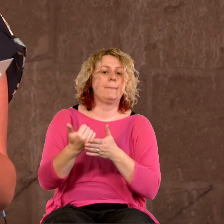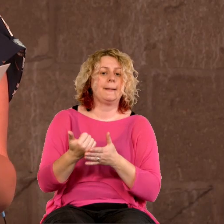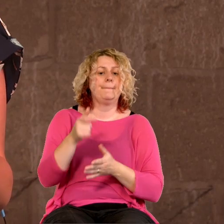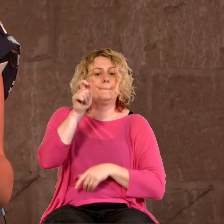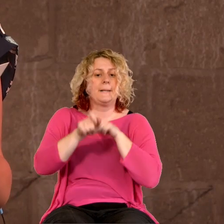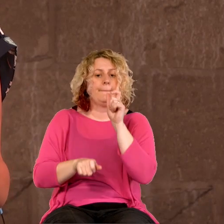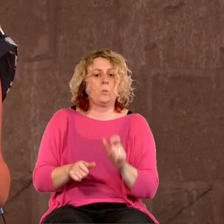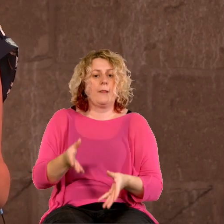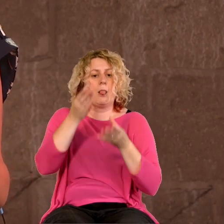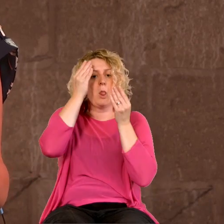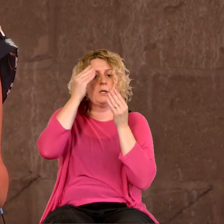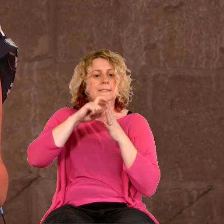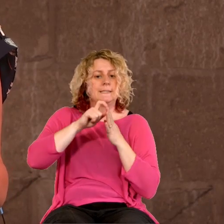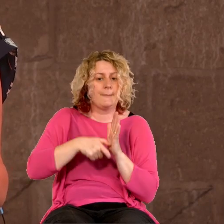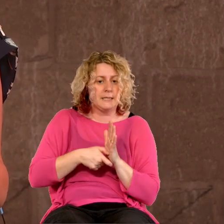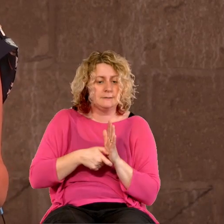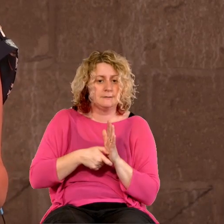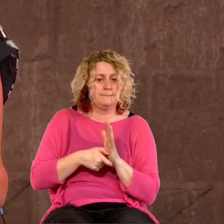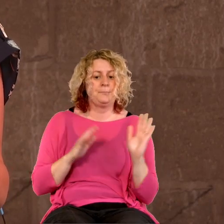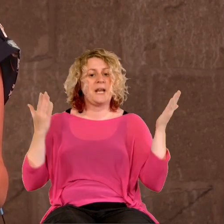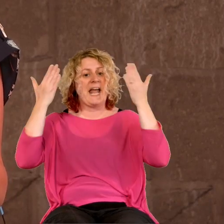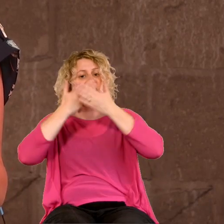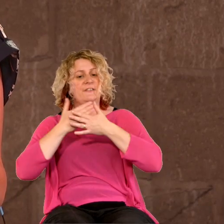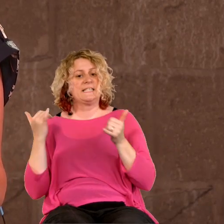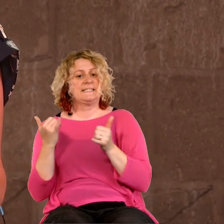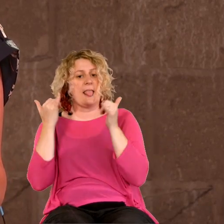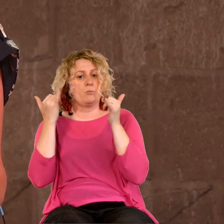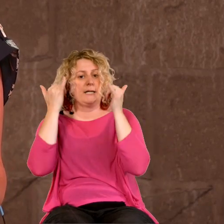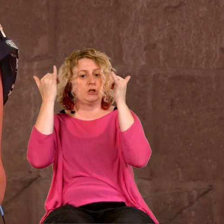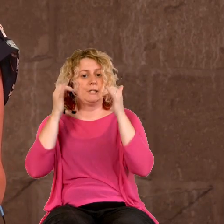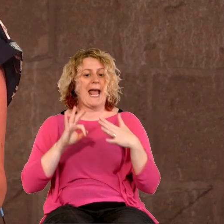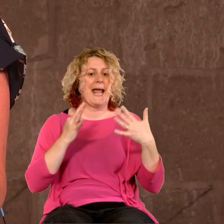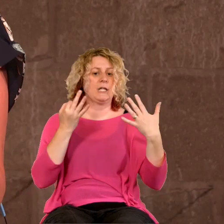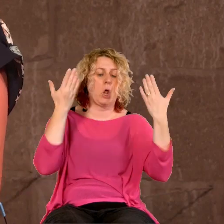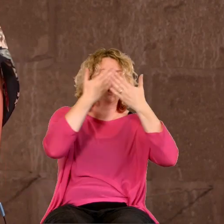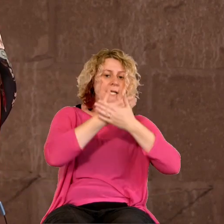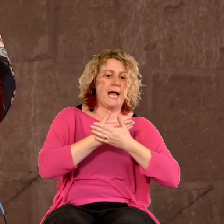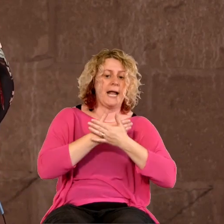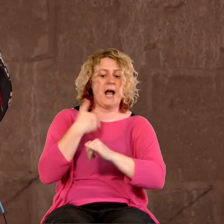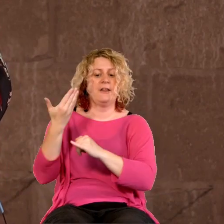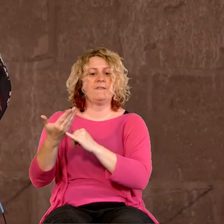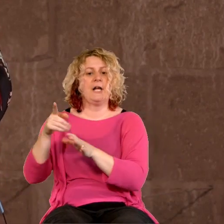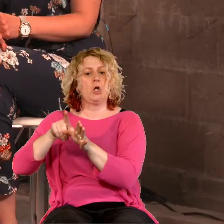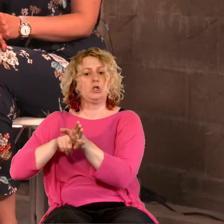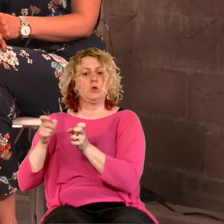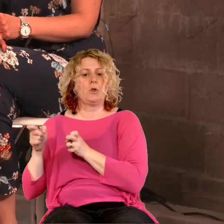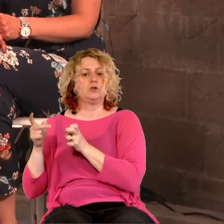And we've got our evening celebration coming up tonight and the final youth stream celebration as well, both at 8 o'clock tonight. And don't